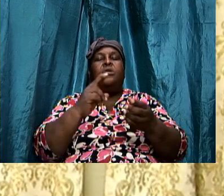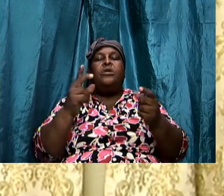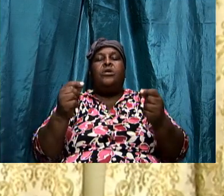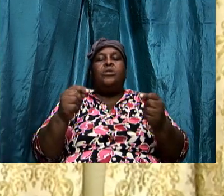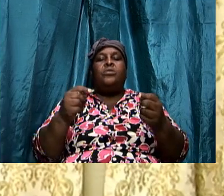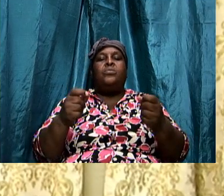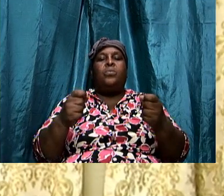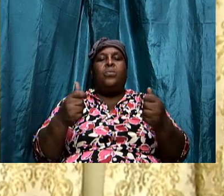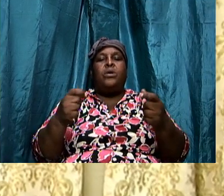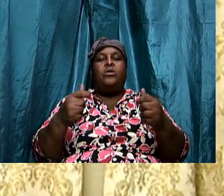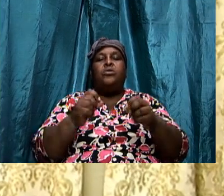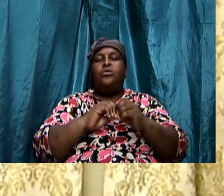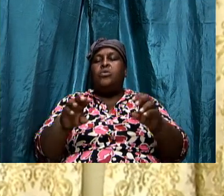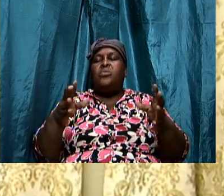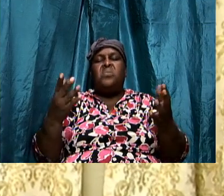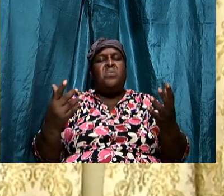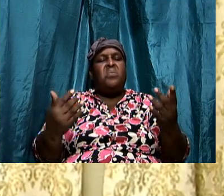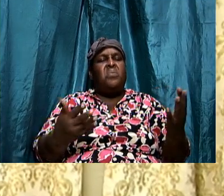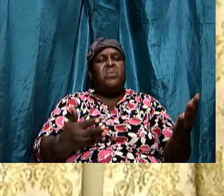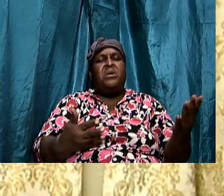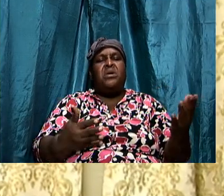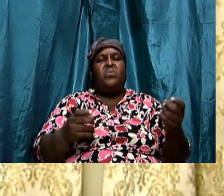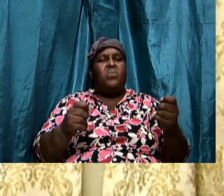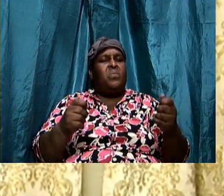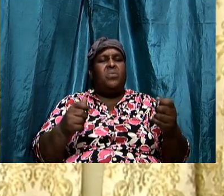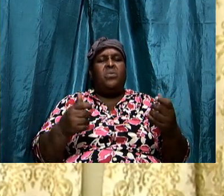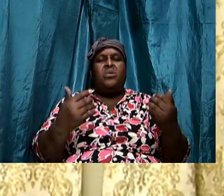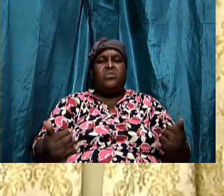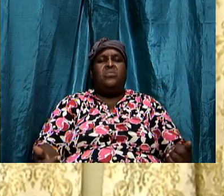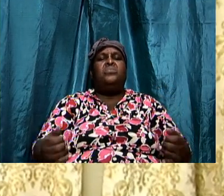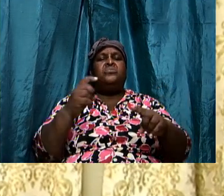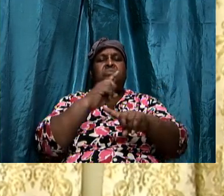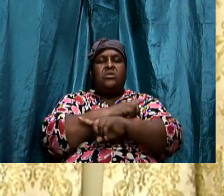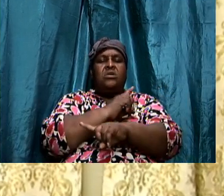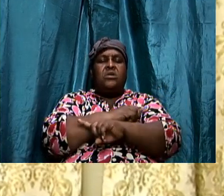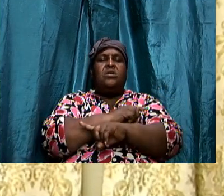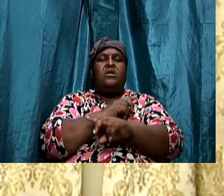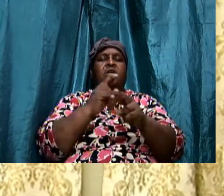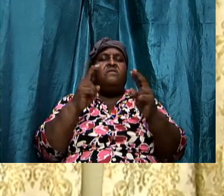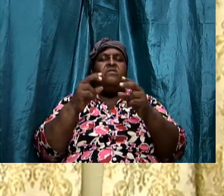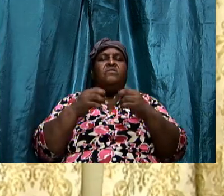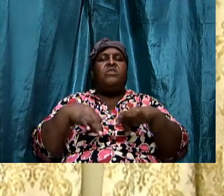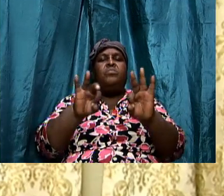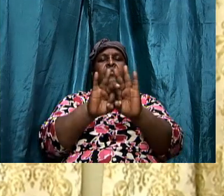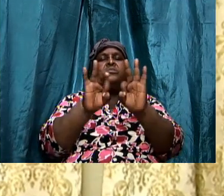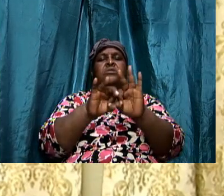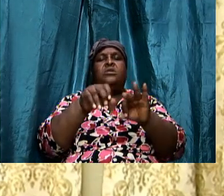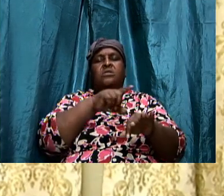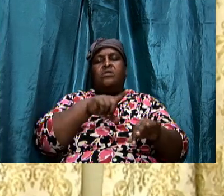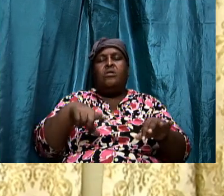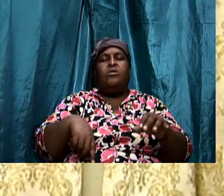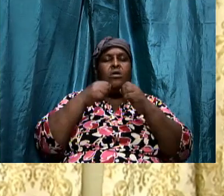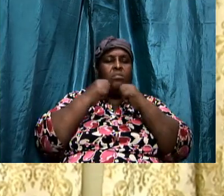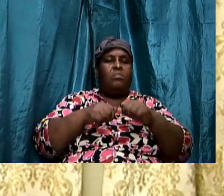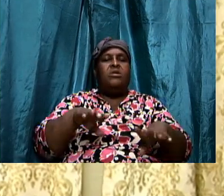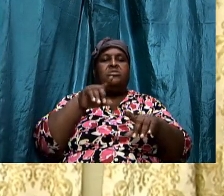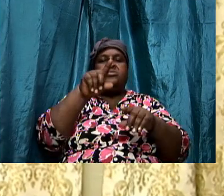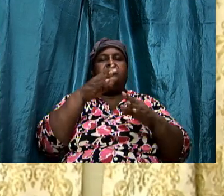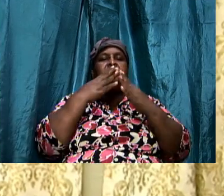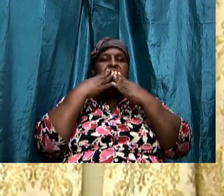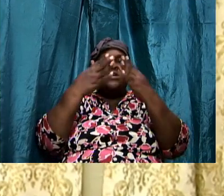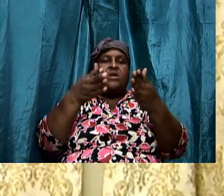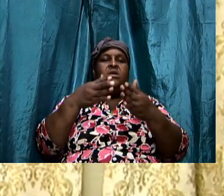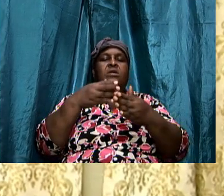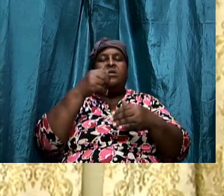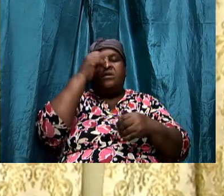Don't wait until tomorrow. Do it today. It's very important. The Lord bless you. Thanks again. And God's willing,